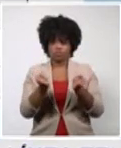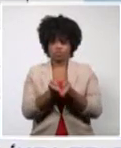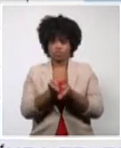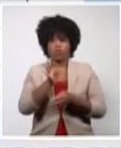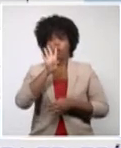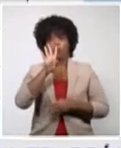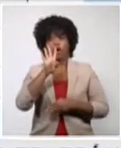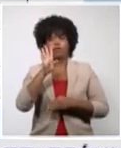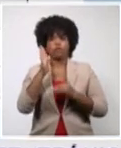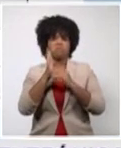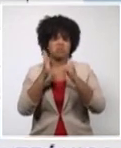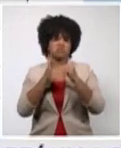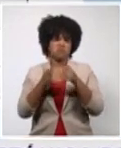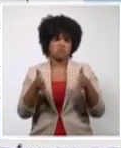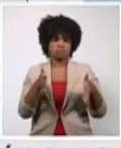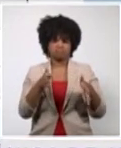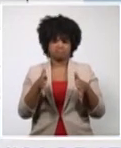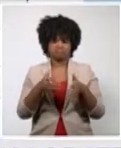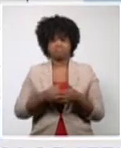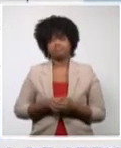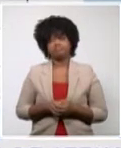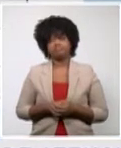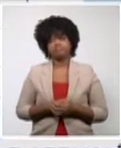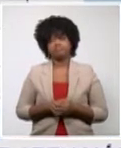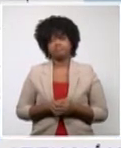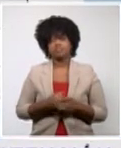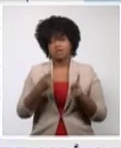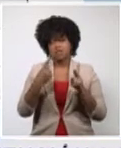world. 4,5 million.